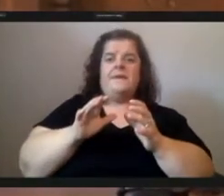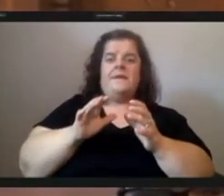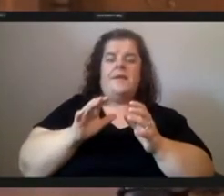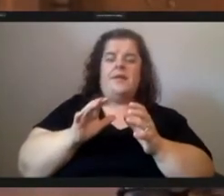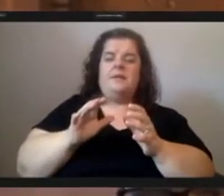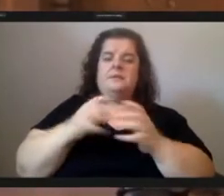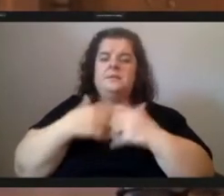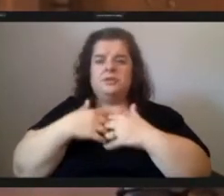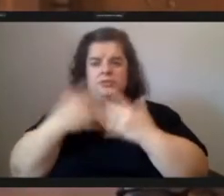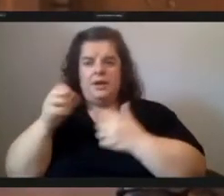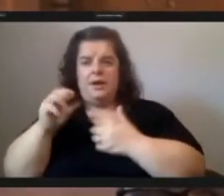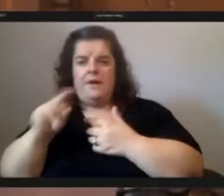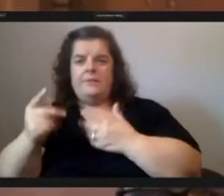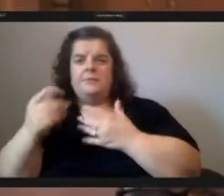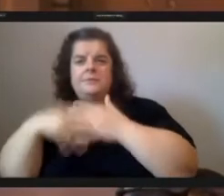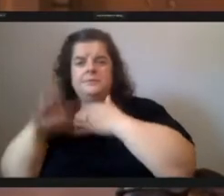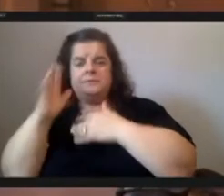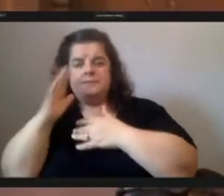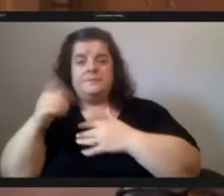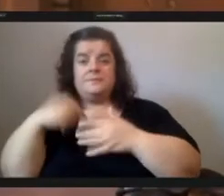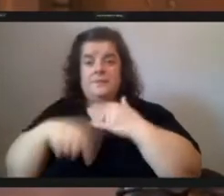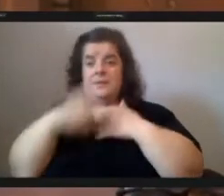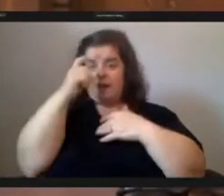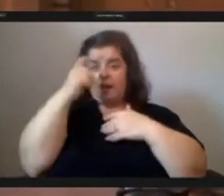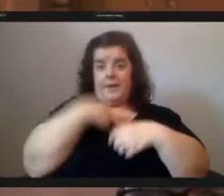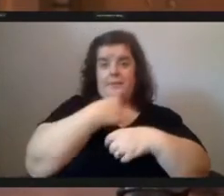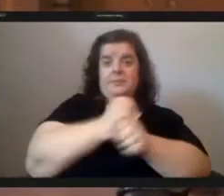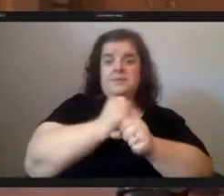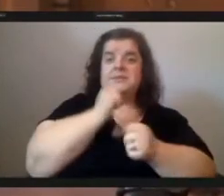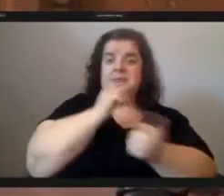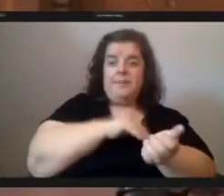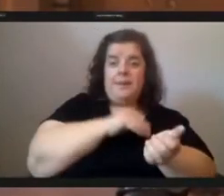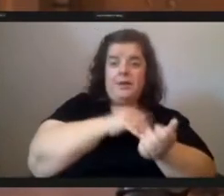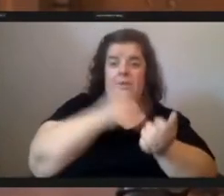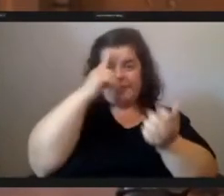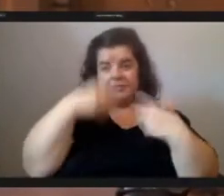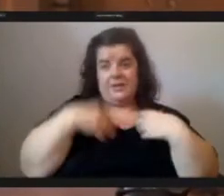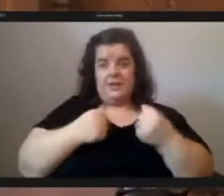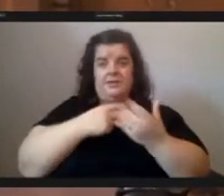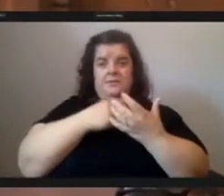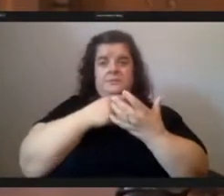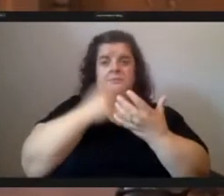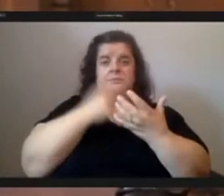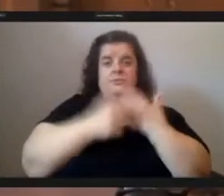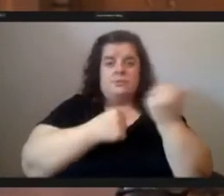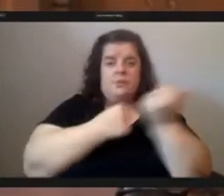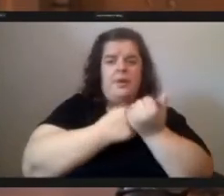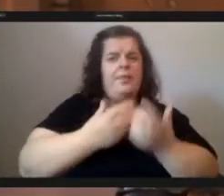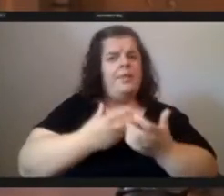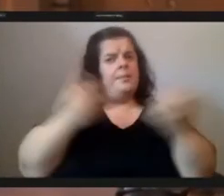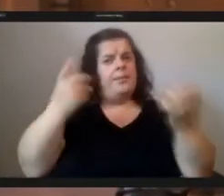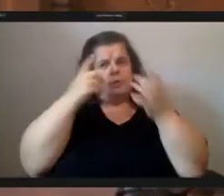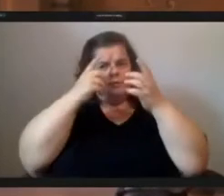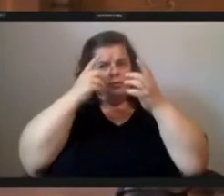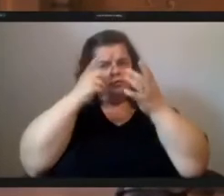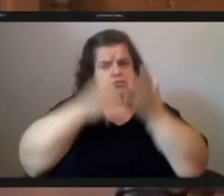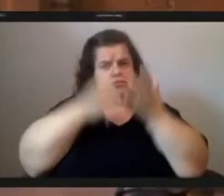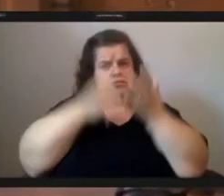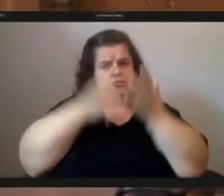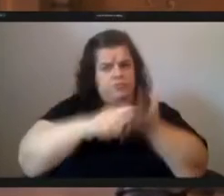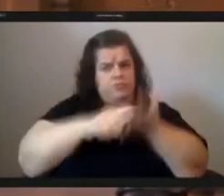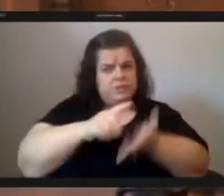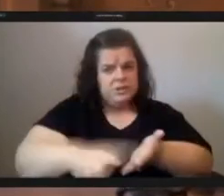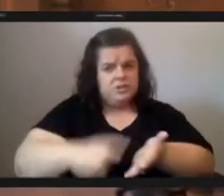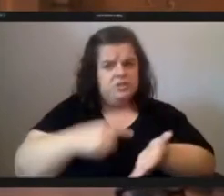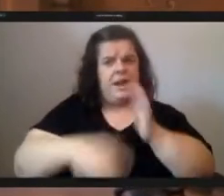this summer i had the pleasure of creating a non-medical mental health support program and the amount of research i found addressing a link between